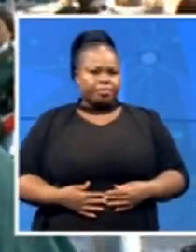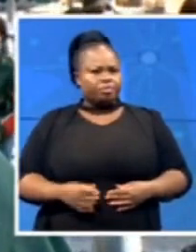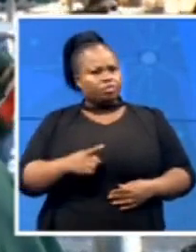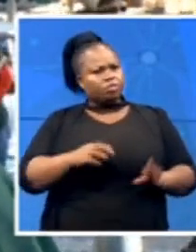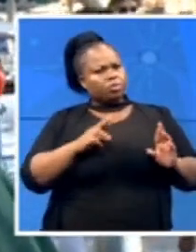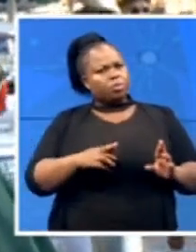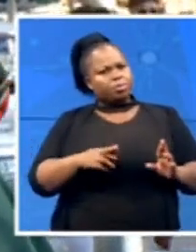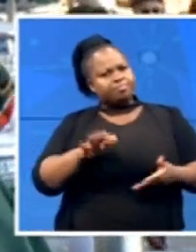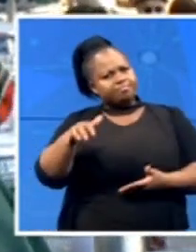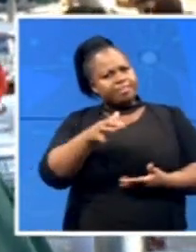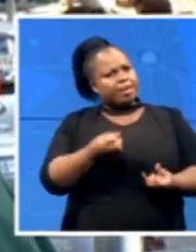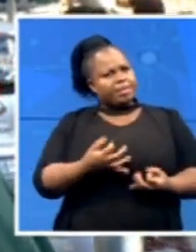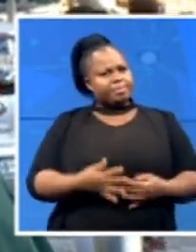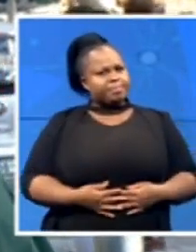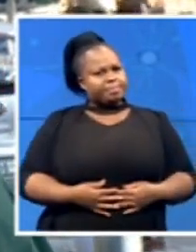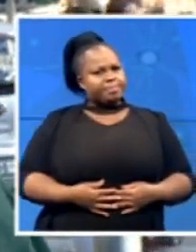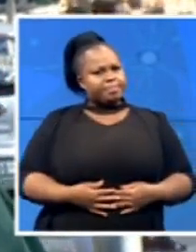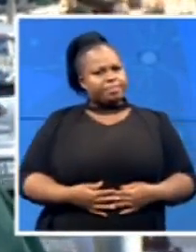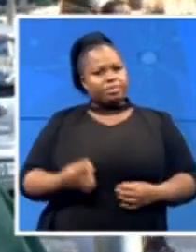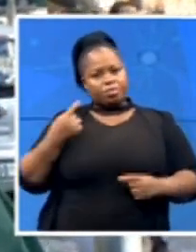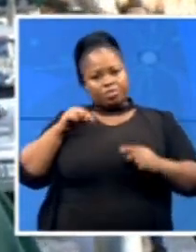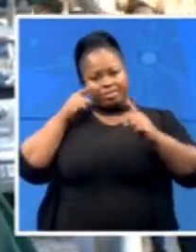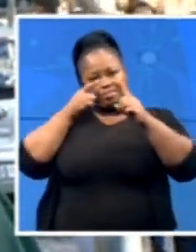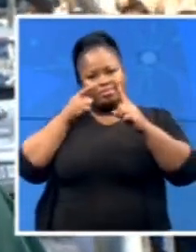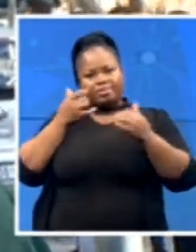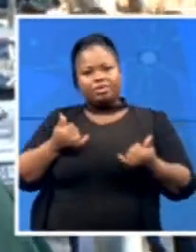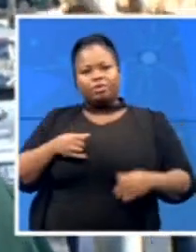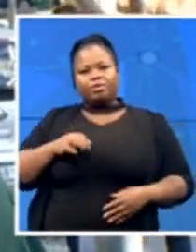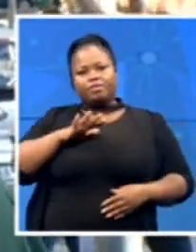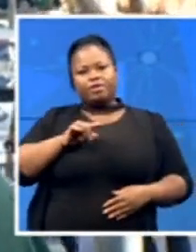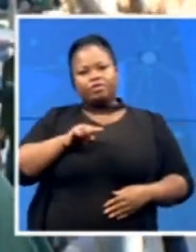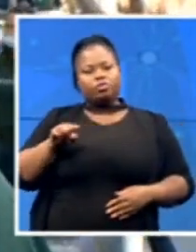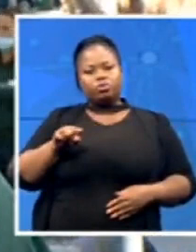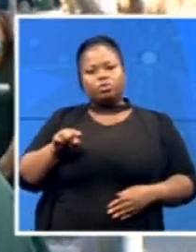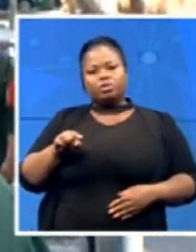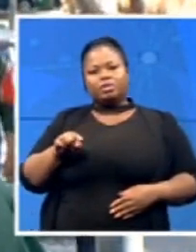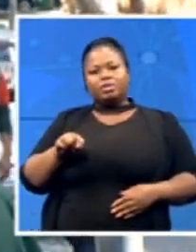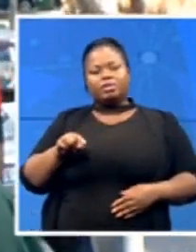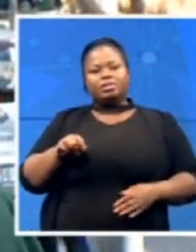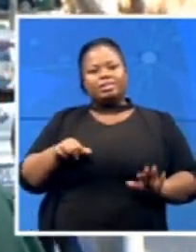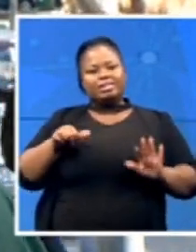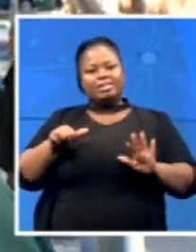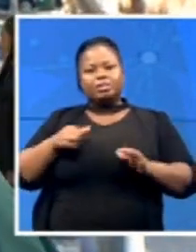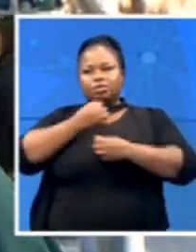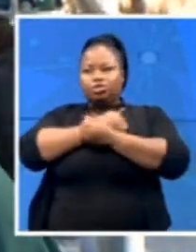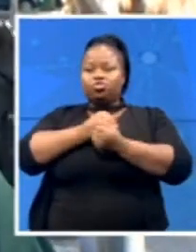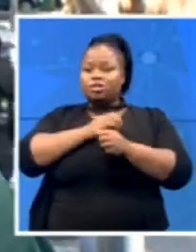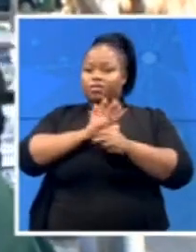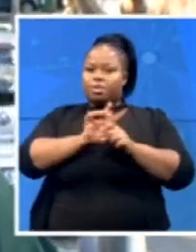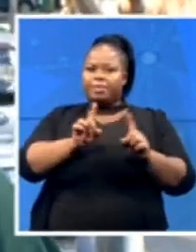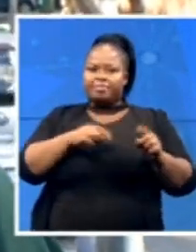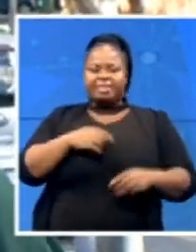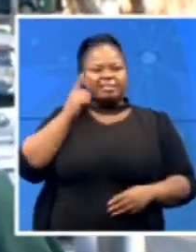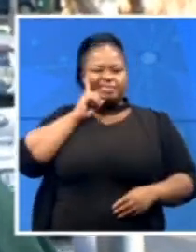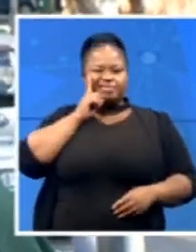We are aiming for five to six superlinks, but the response we're getting, I think we're going to exceed that amount. We had very touching